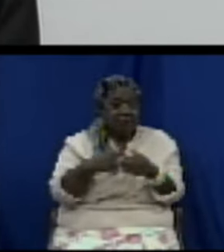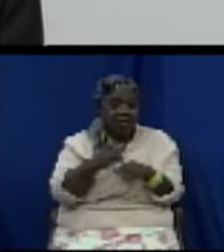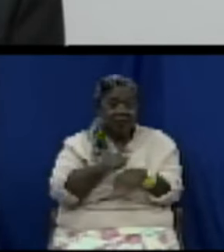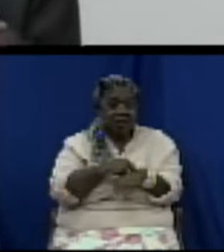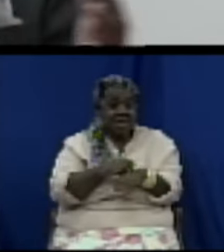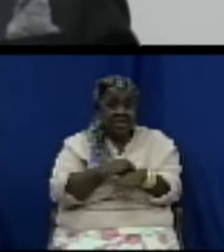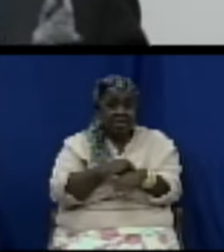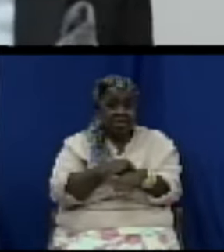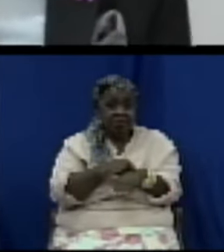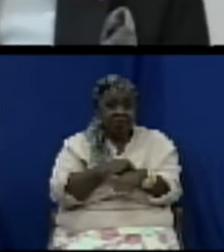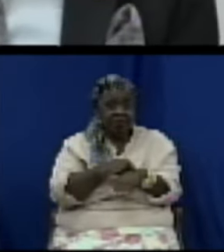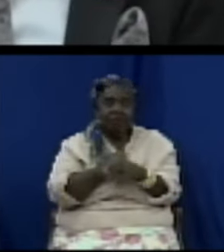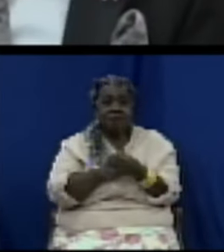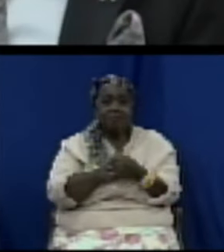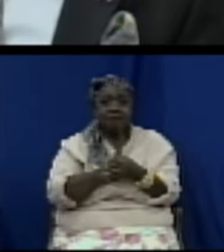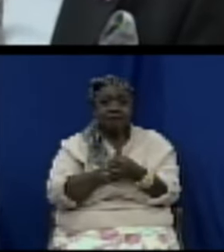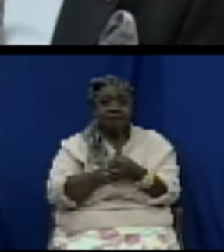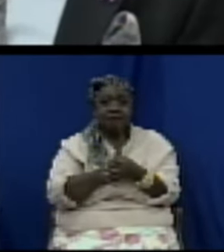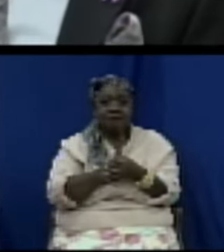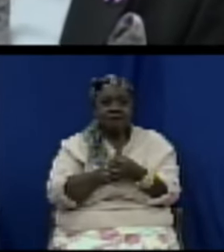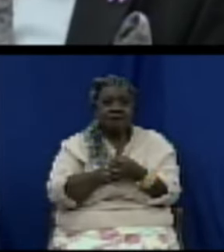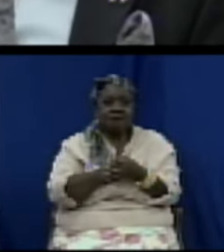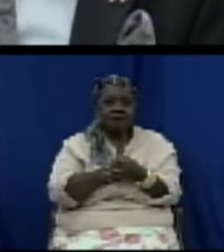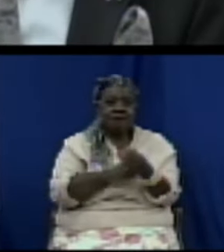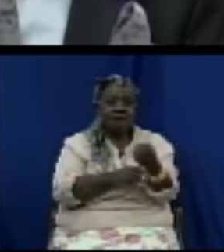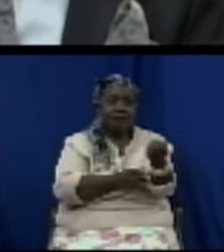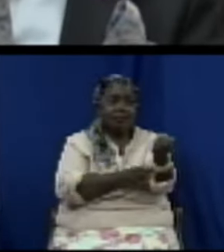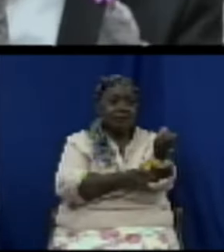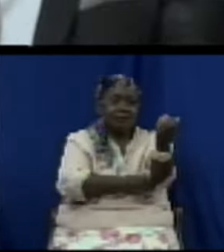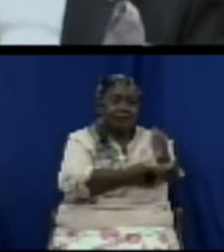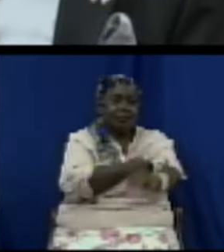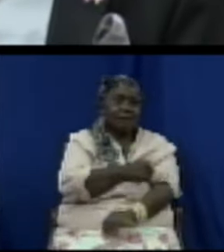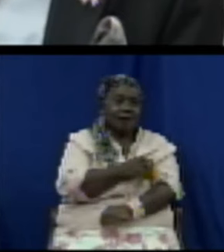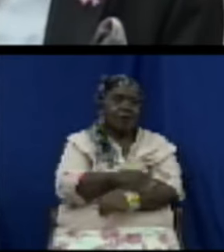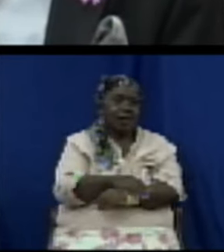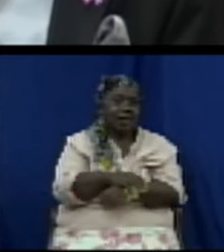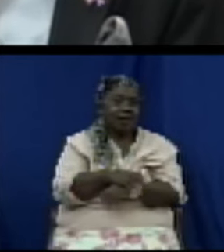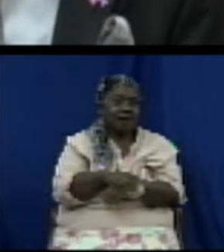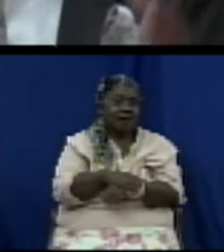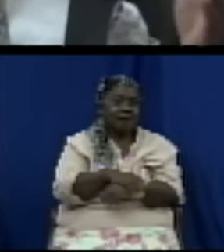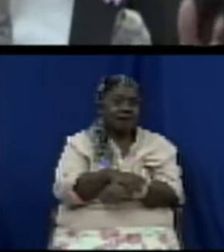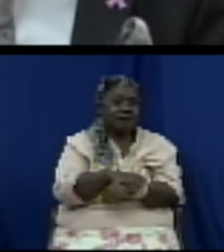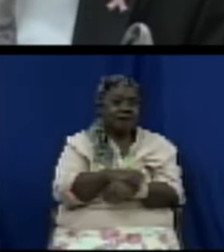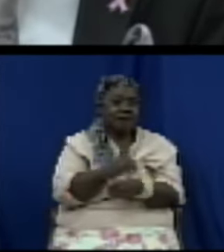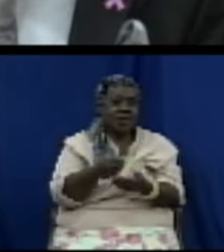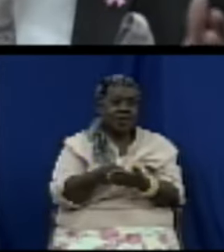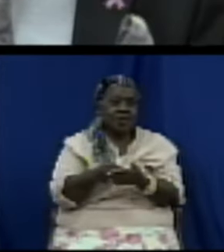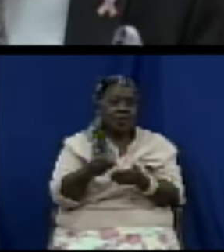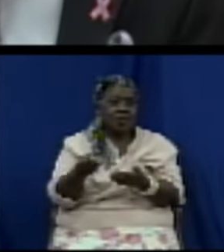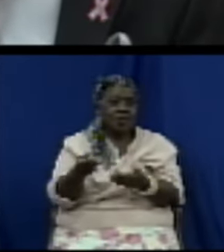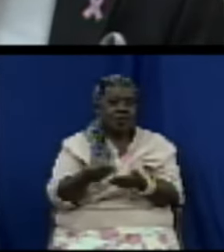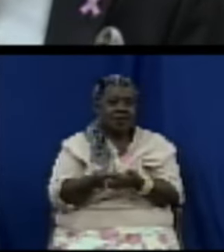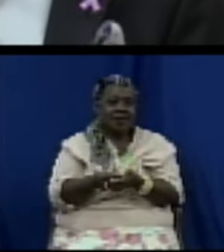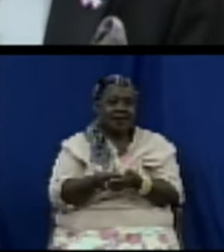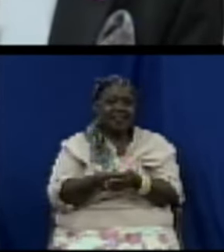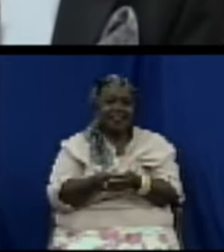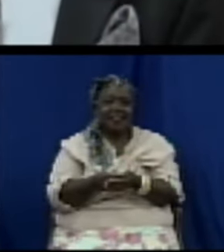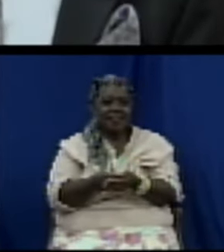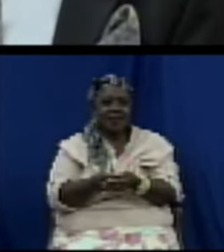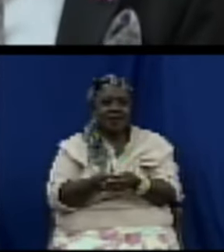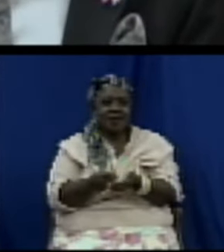it is not that we have unscrupulous all of them I don't think so